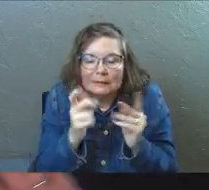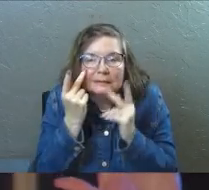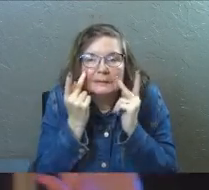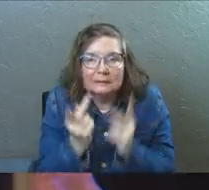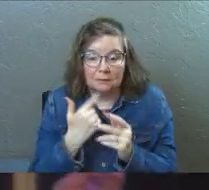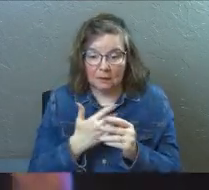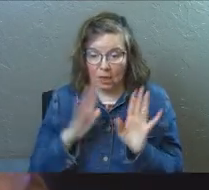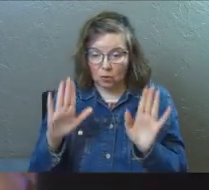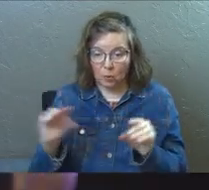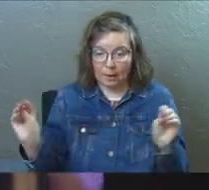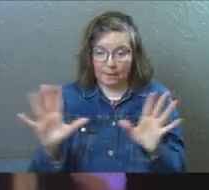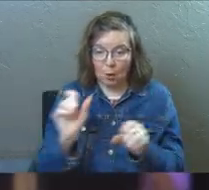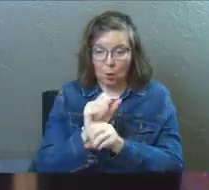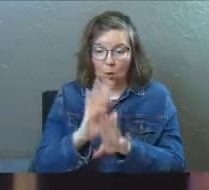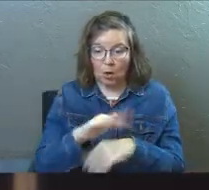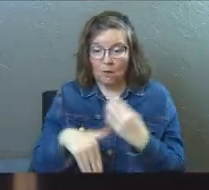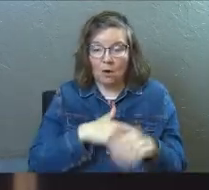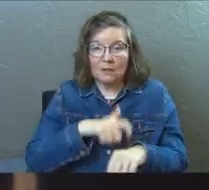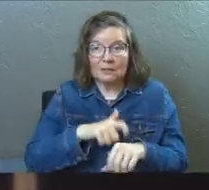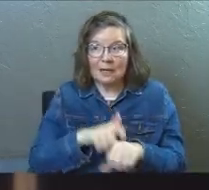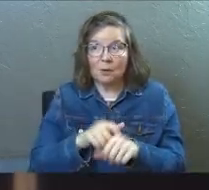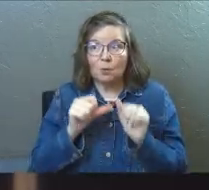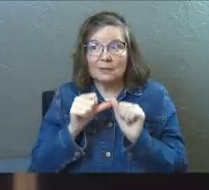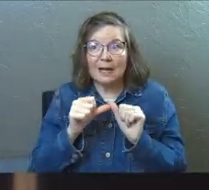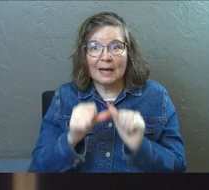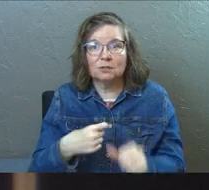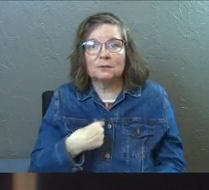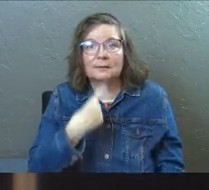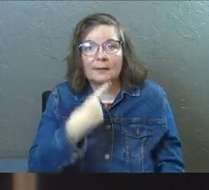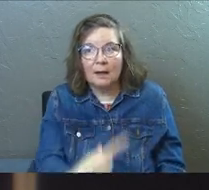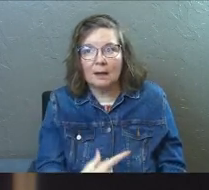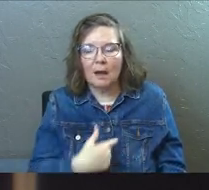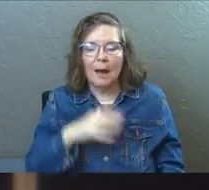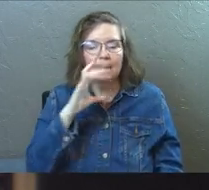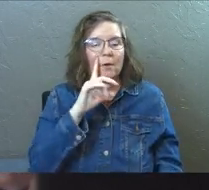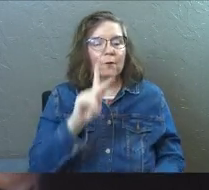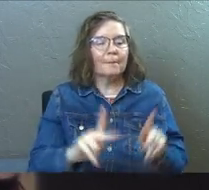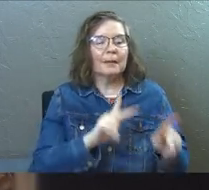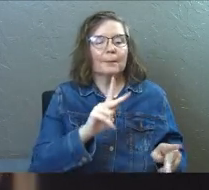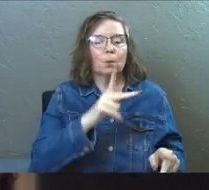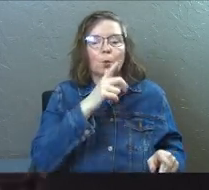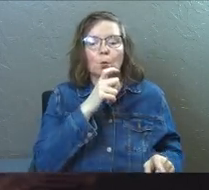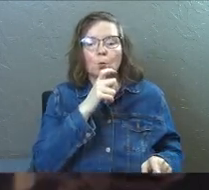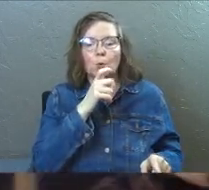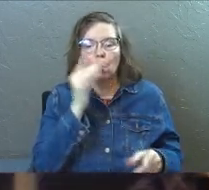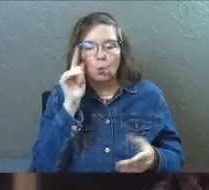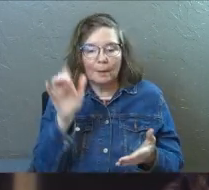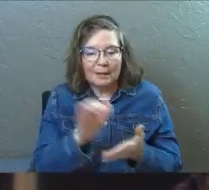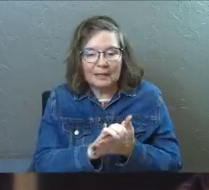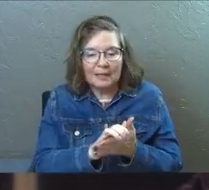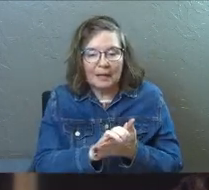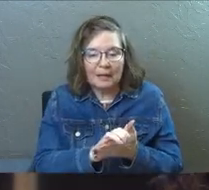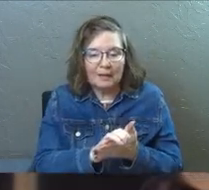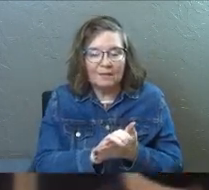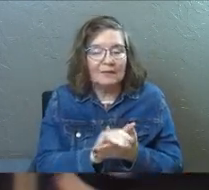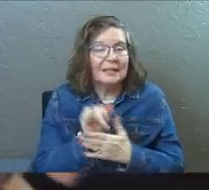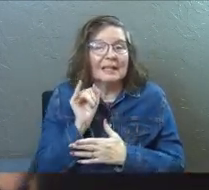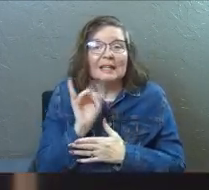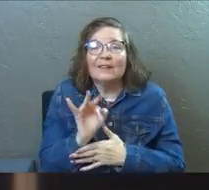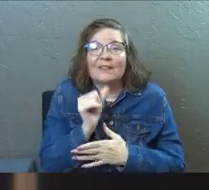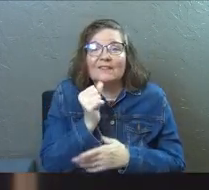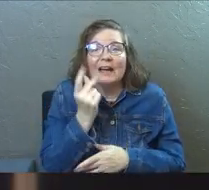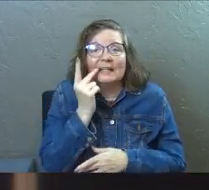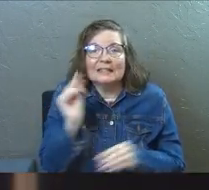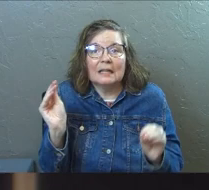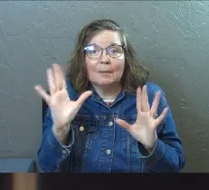weird. The greatest miracle worker of all time was constantly saying, I'm looking for people who will believe even though